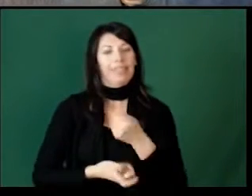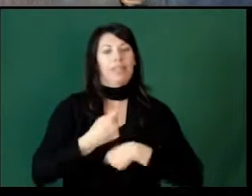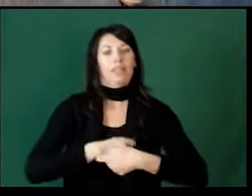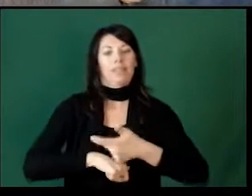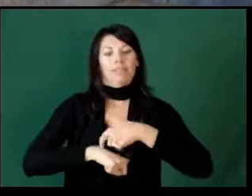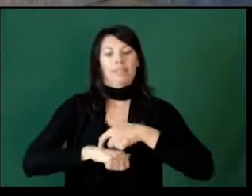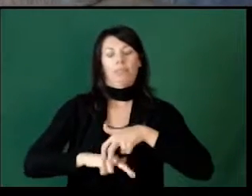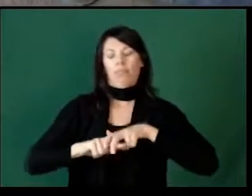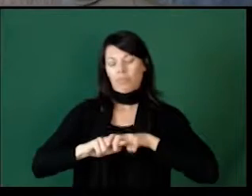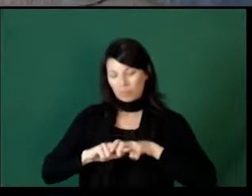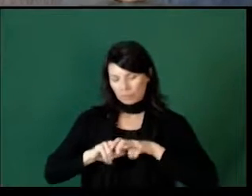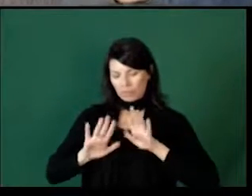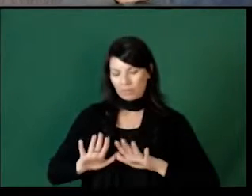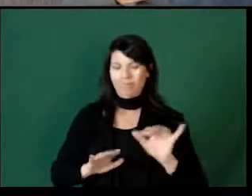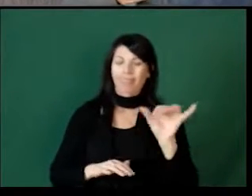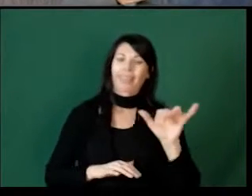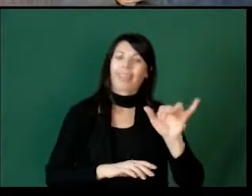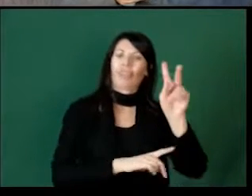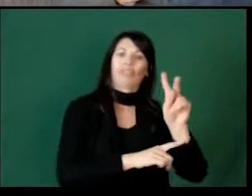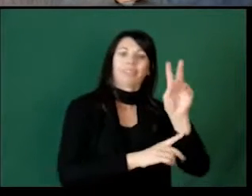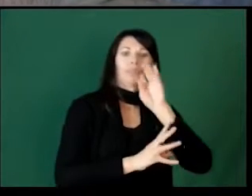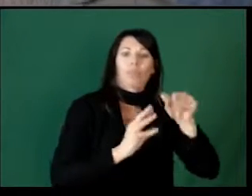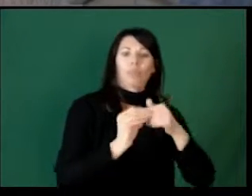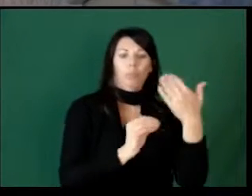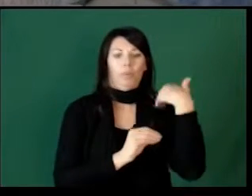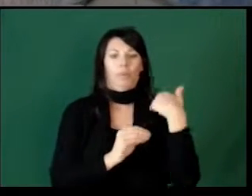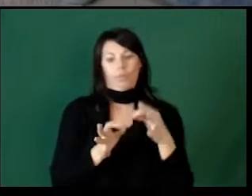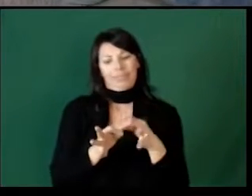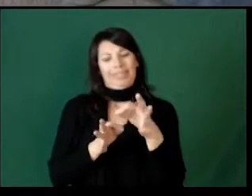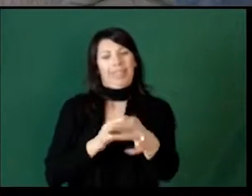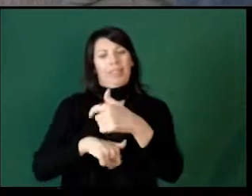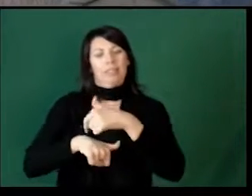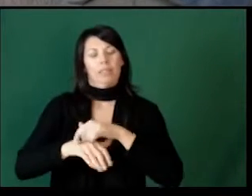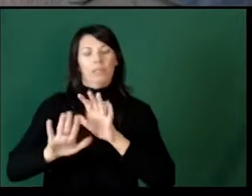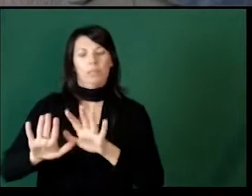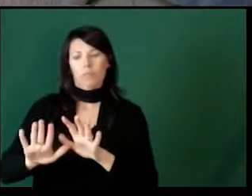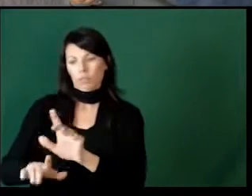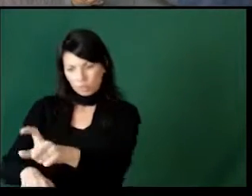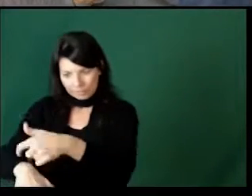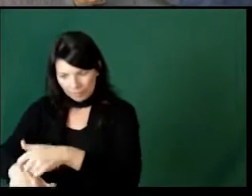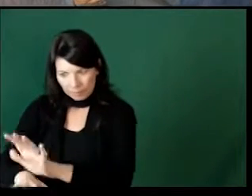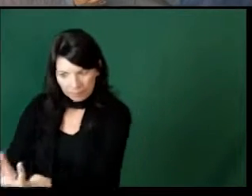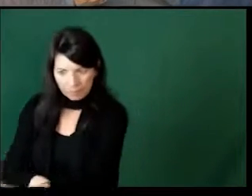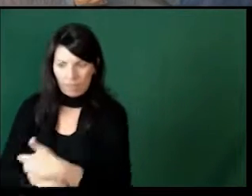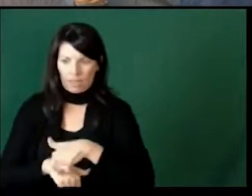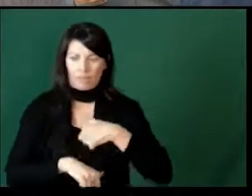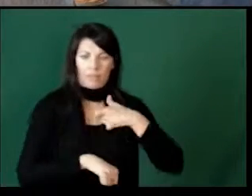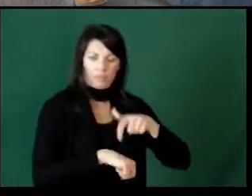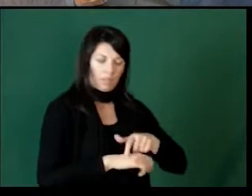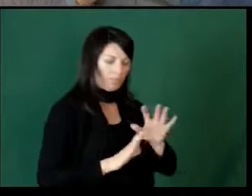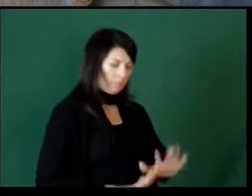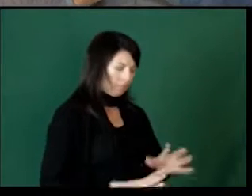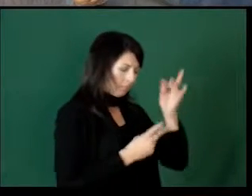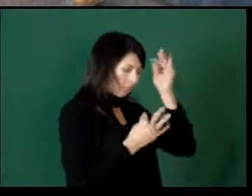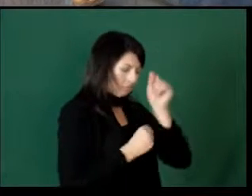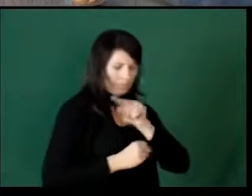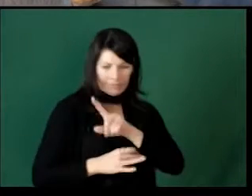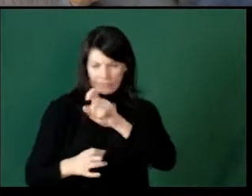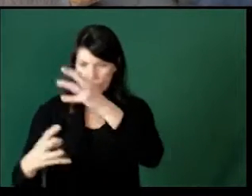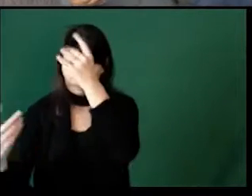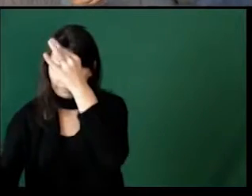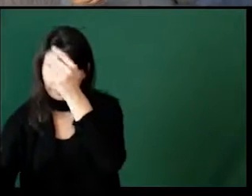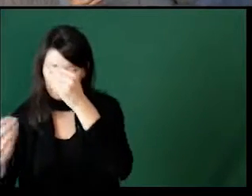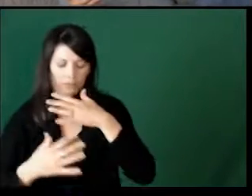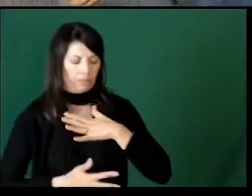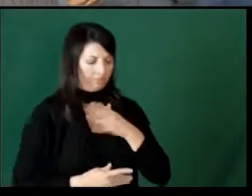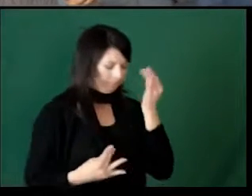without really taking that time, as Kristen talked about earlier, delaying that time and giving your child some time to think about what's happening,